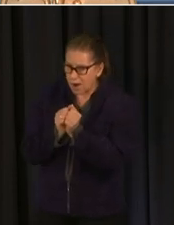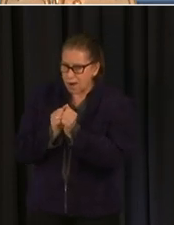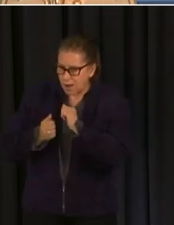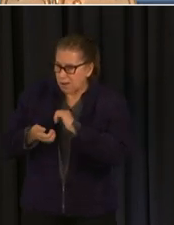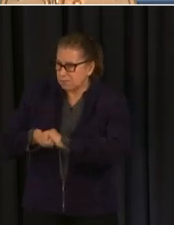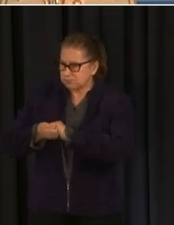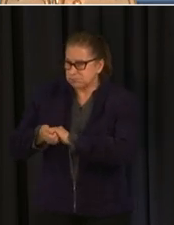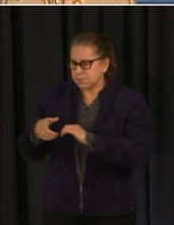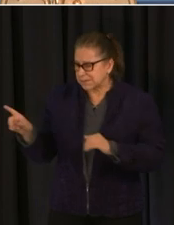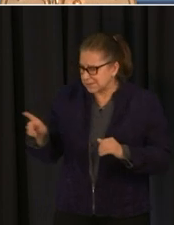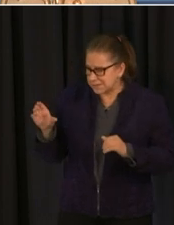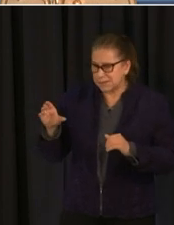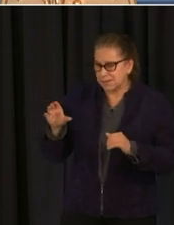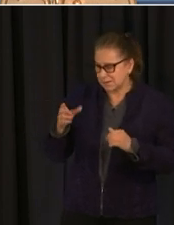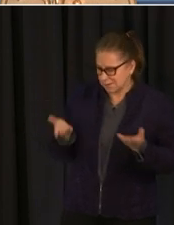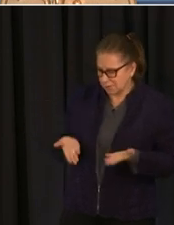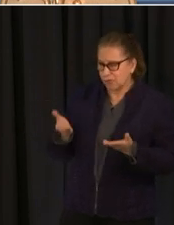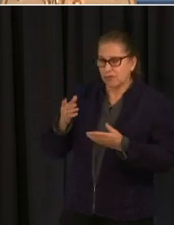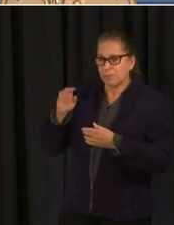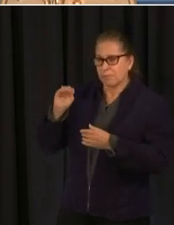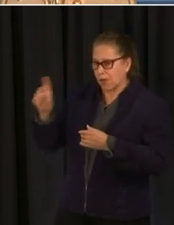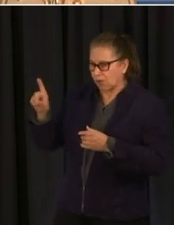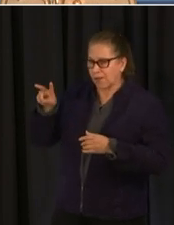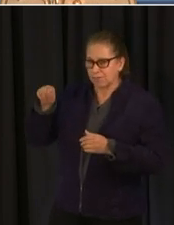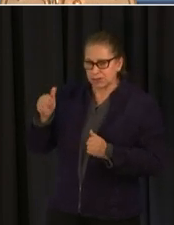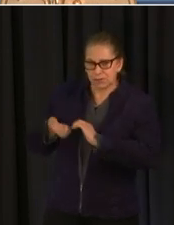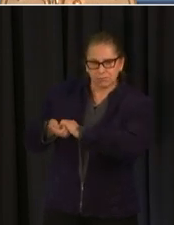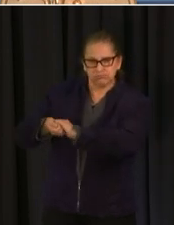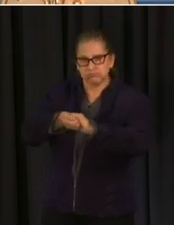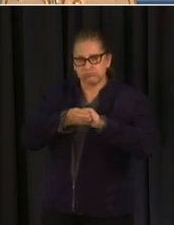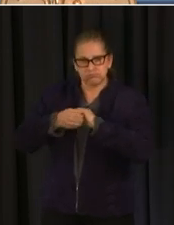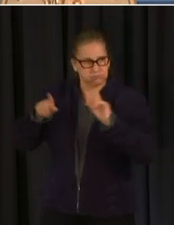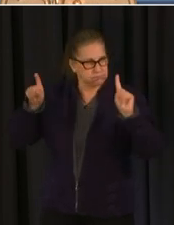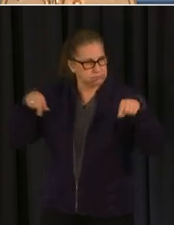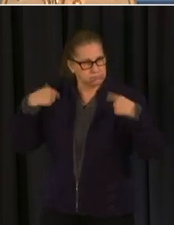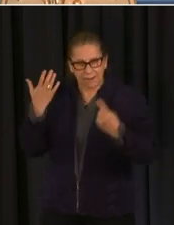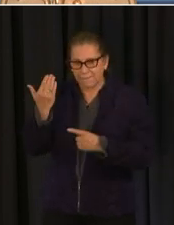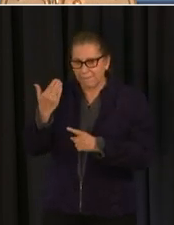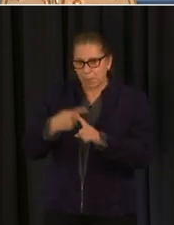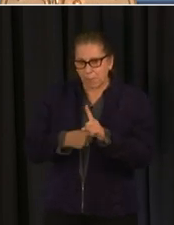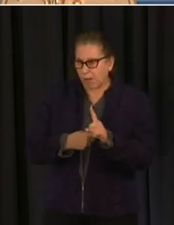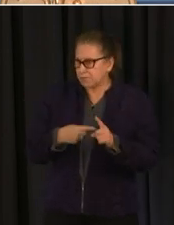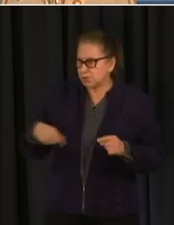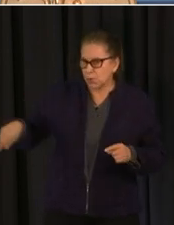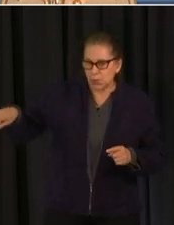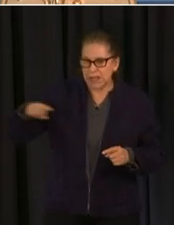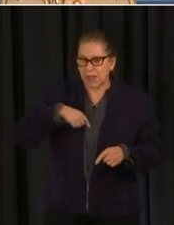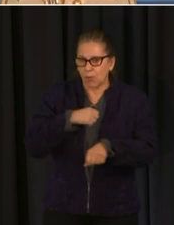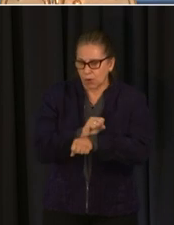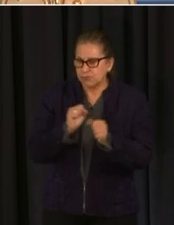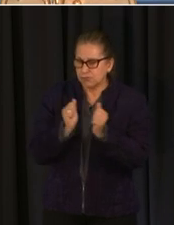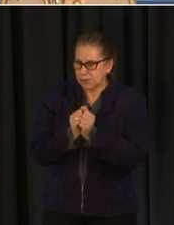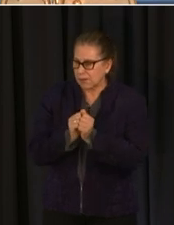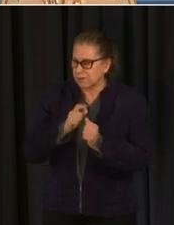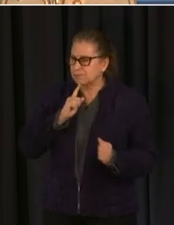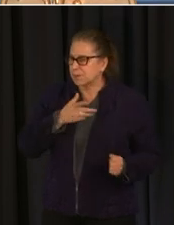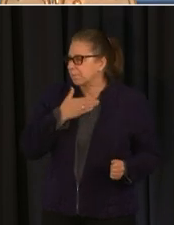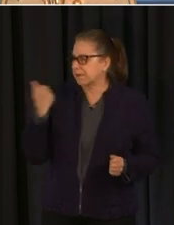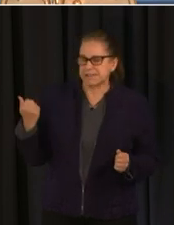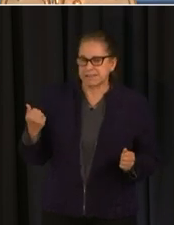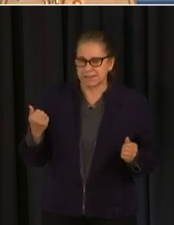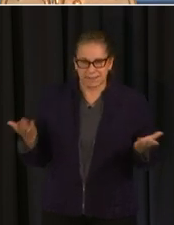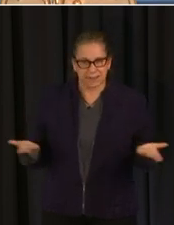months uh and i think that we've made the best decisions that impact certainly this region um